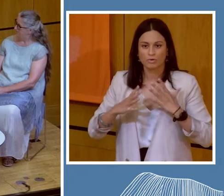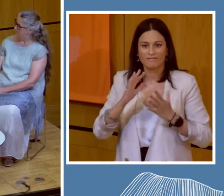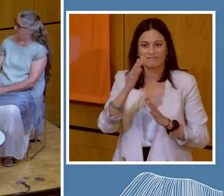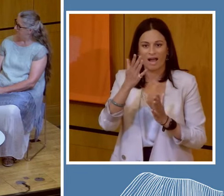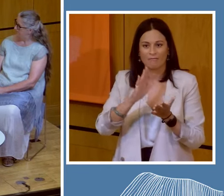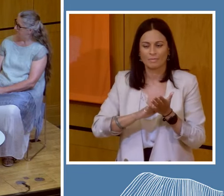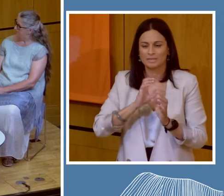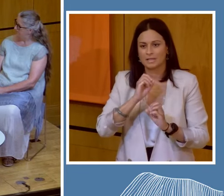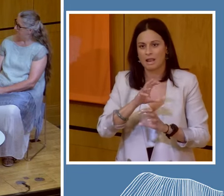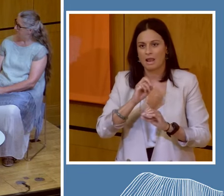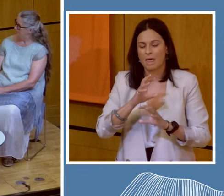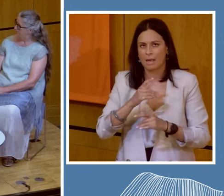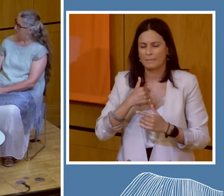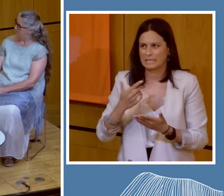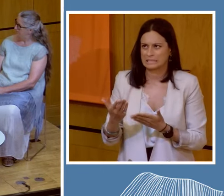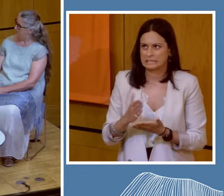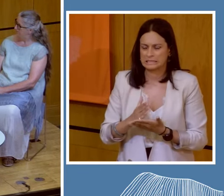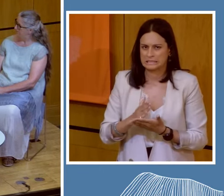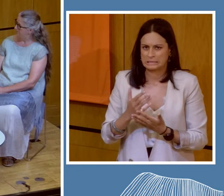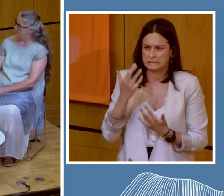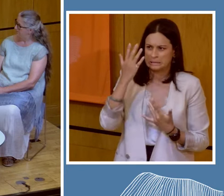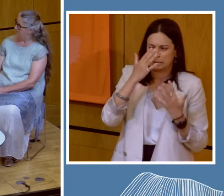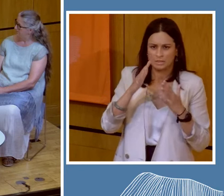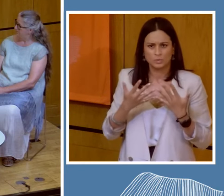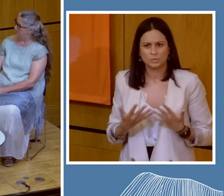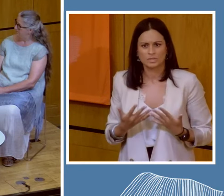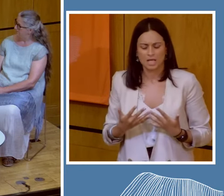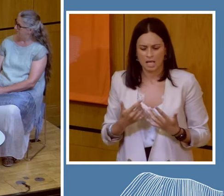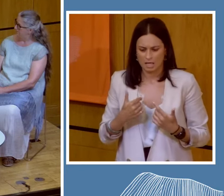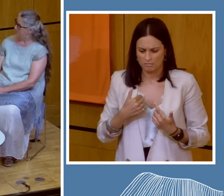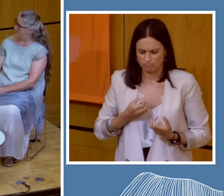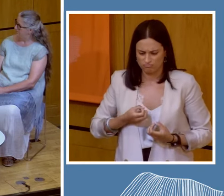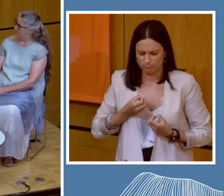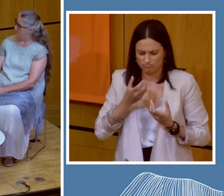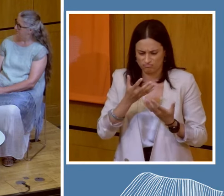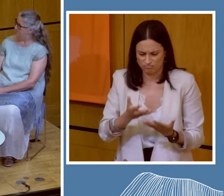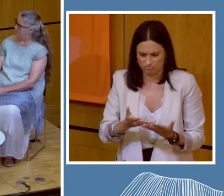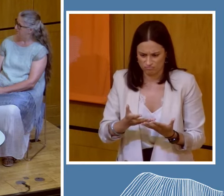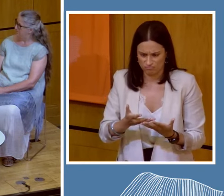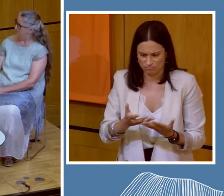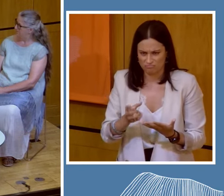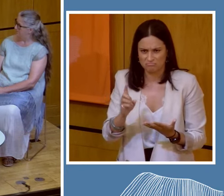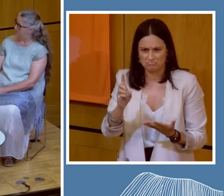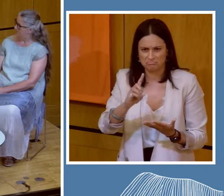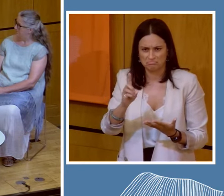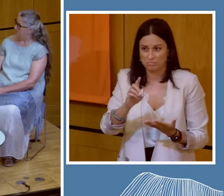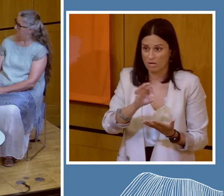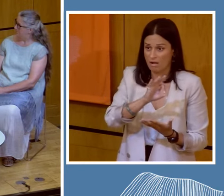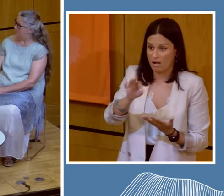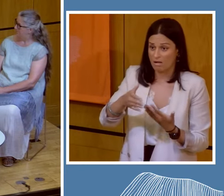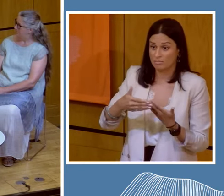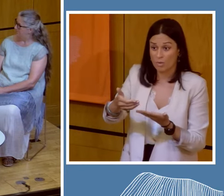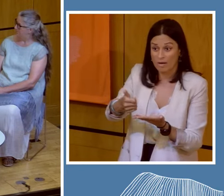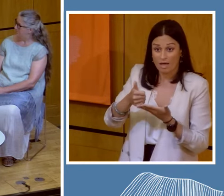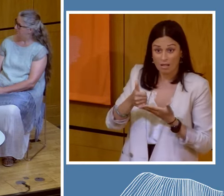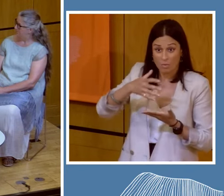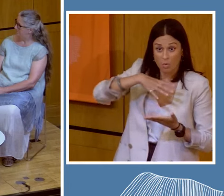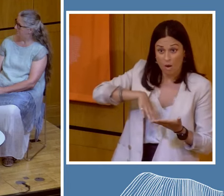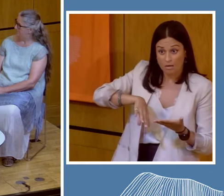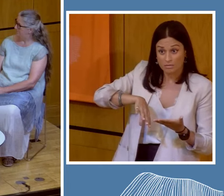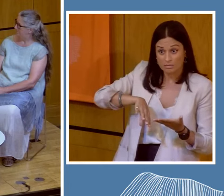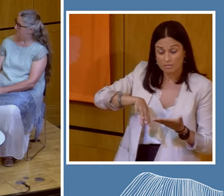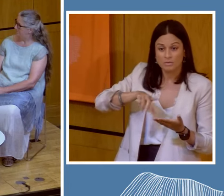I wasn't sure whether today I wanted to ask for more help with